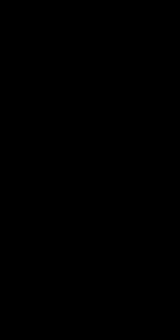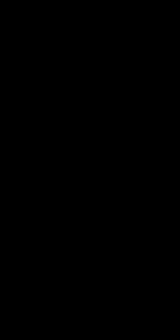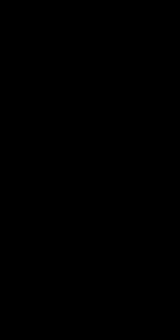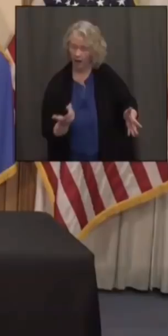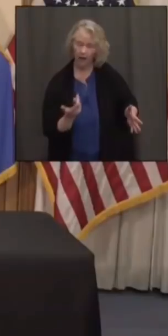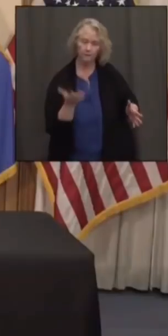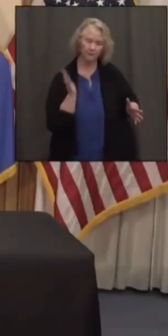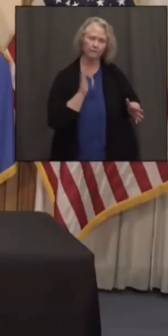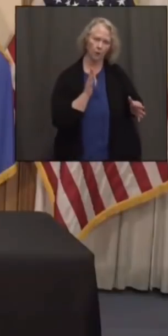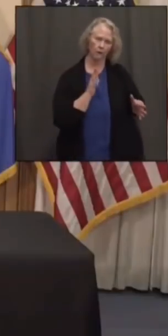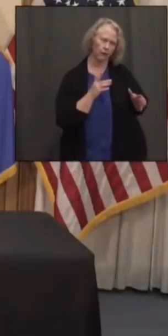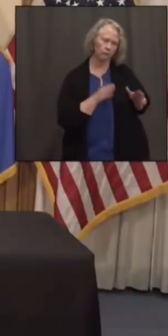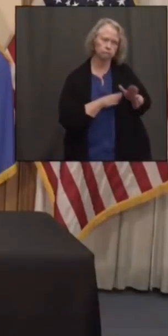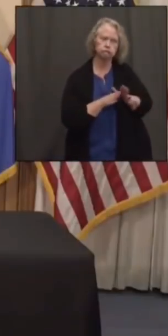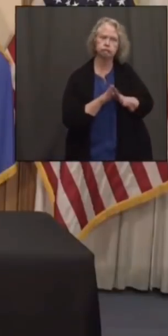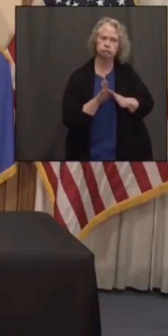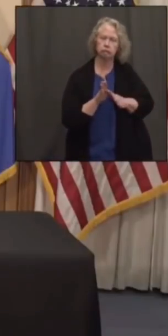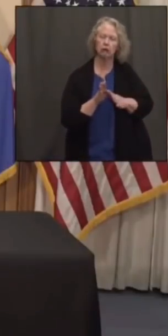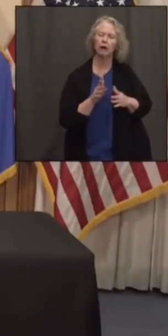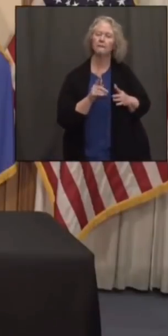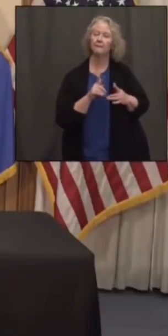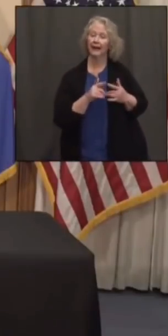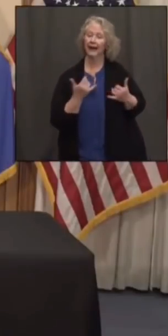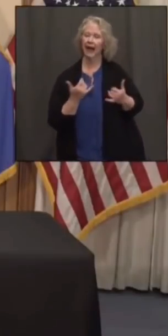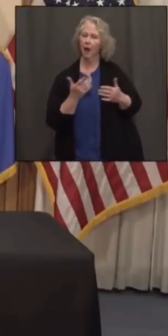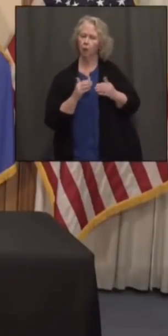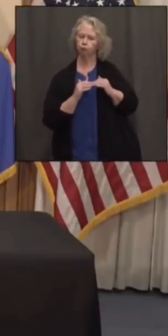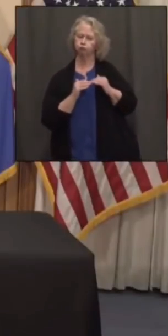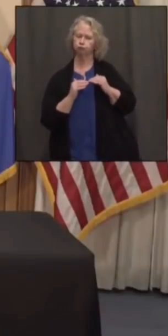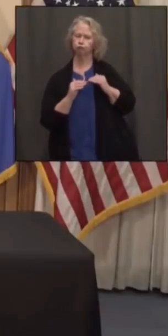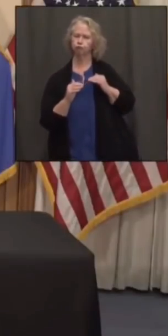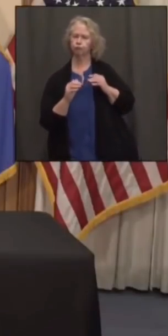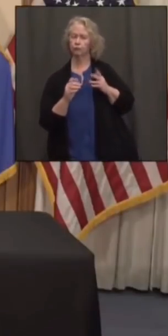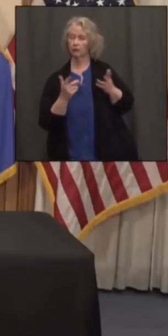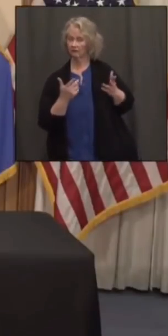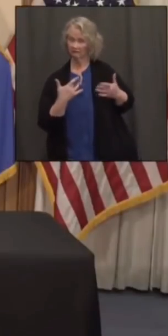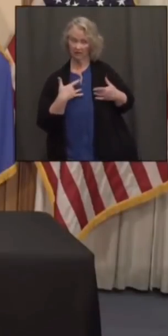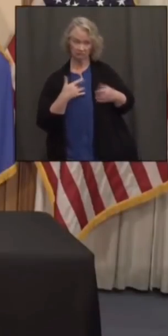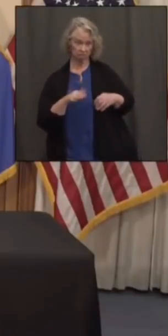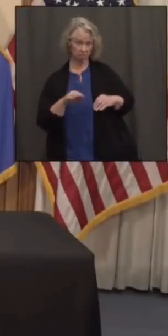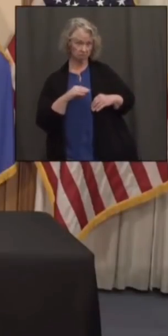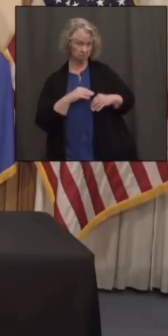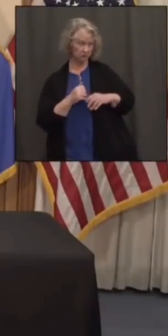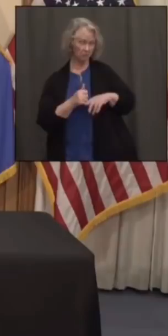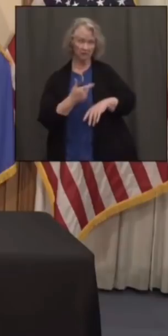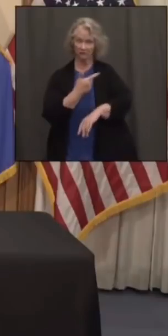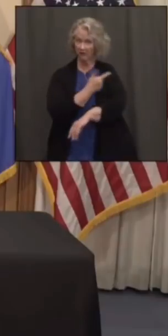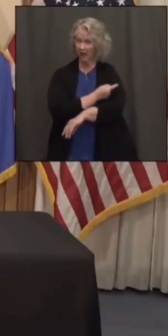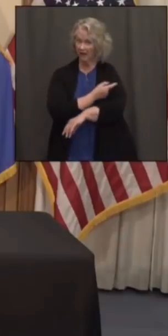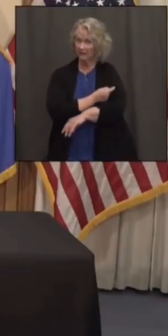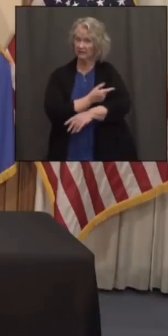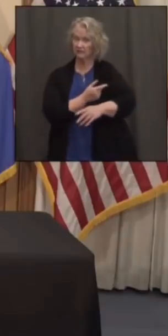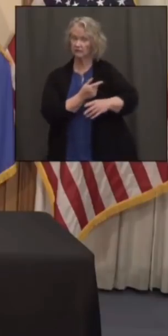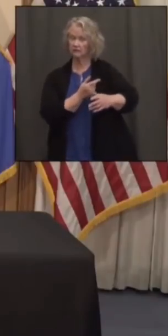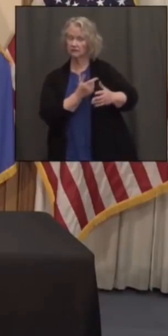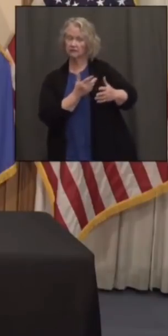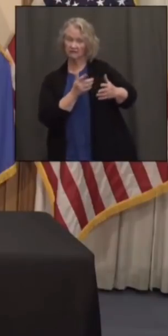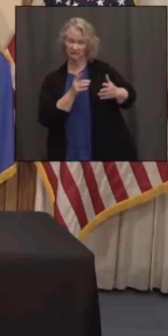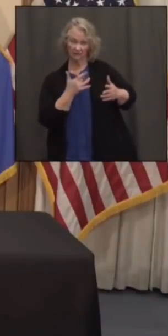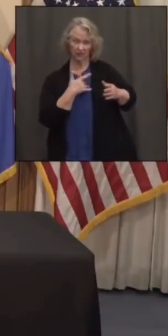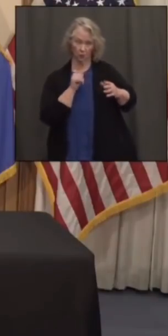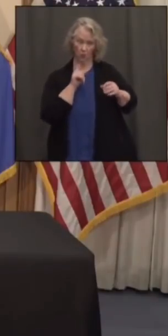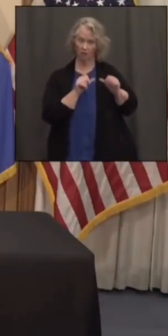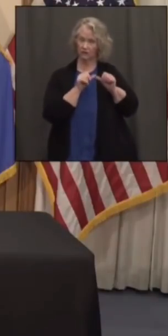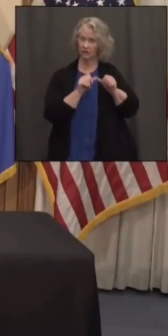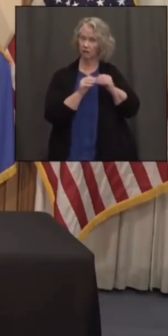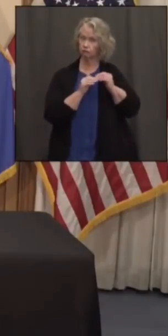they're almost zero, are you confident with the vaccinations and the entire scenario that it will stay this